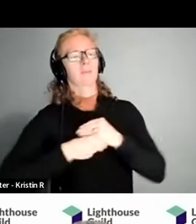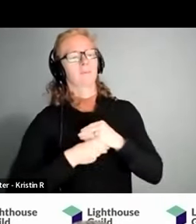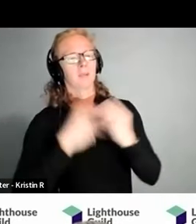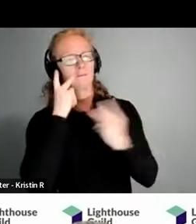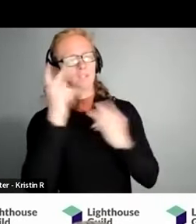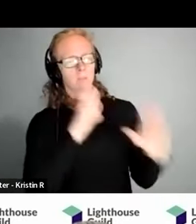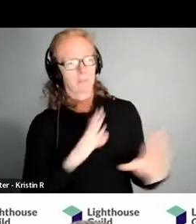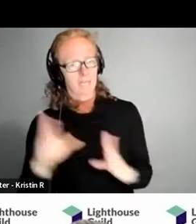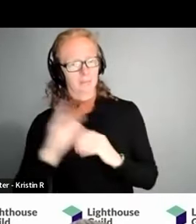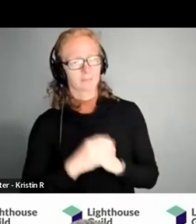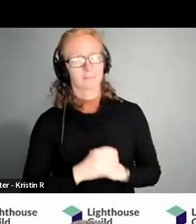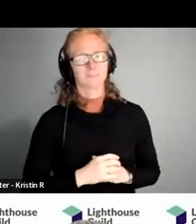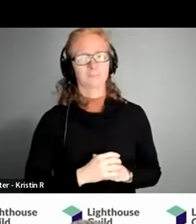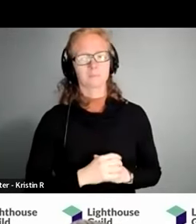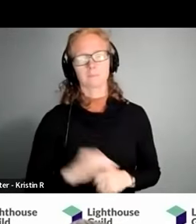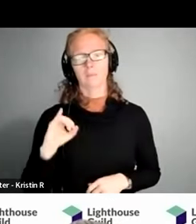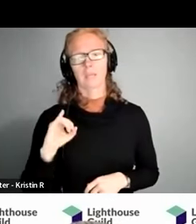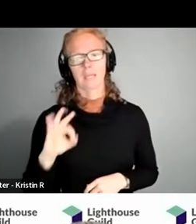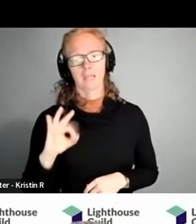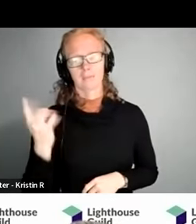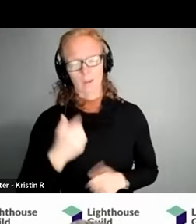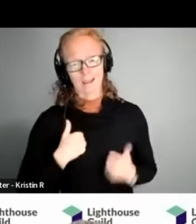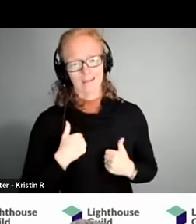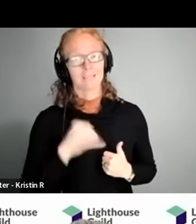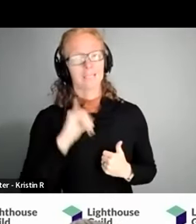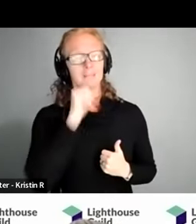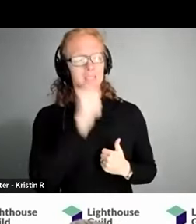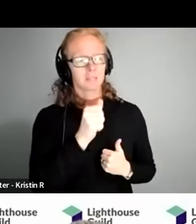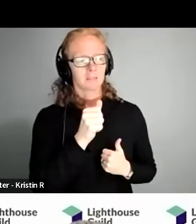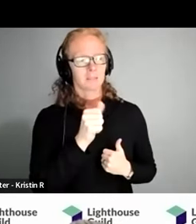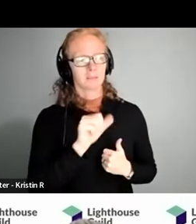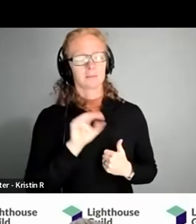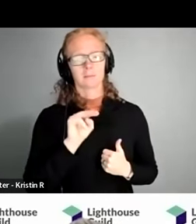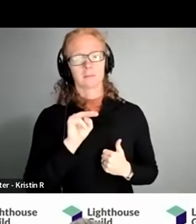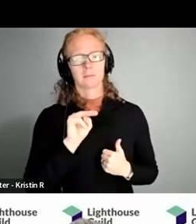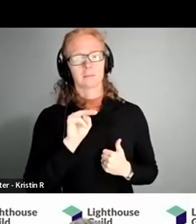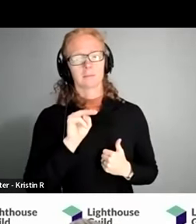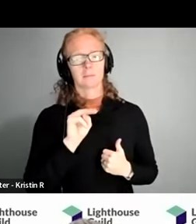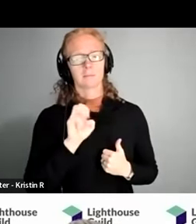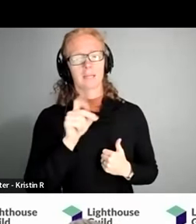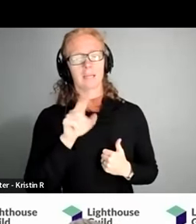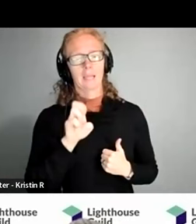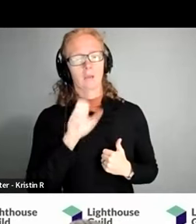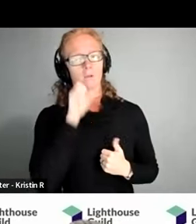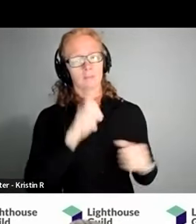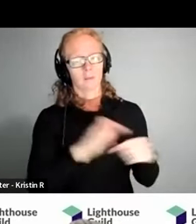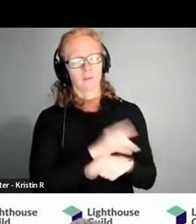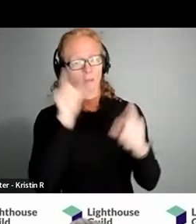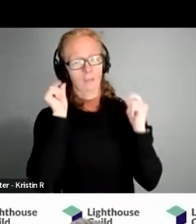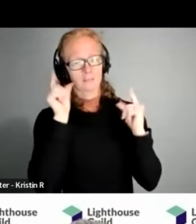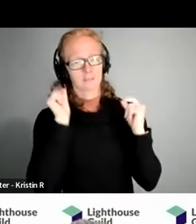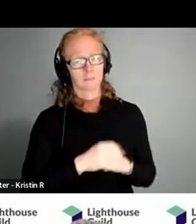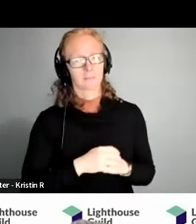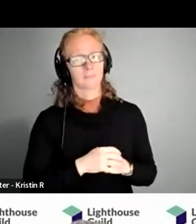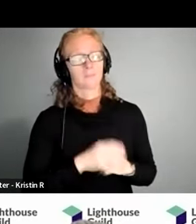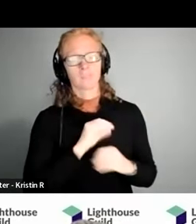vision plan um if someone has one if it doesn't medicare really does not cover glasses uh